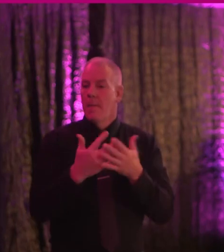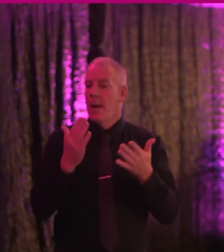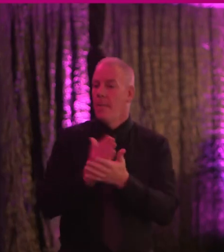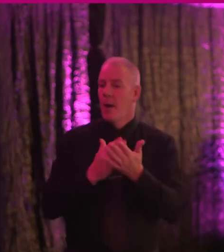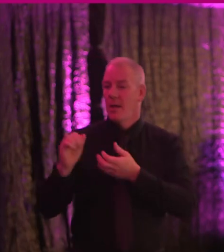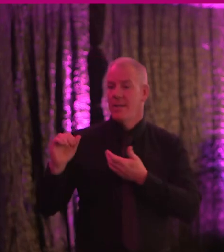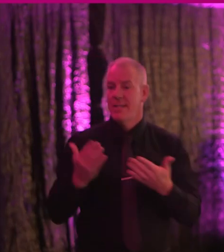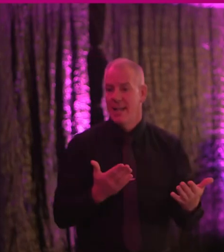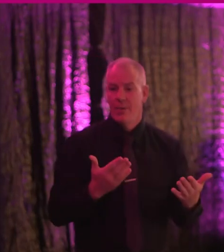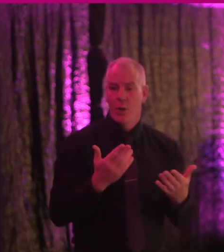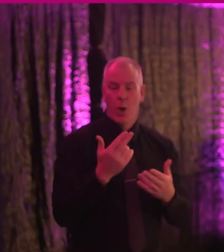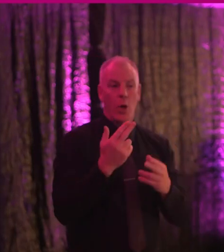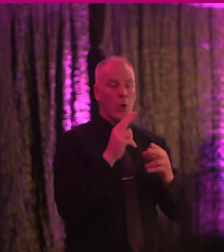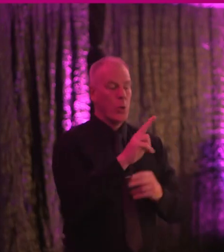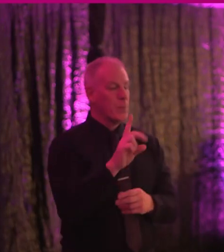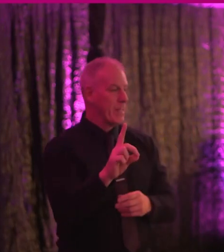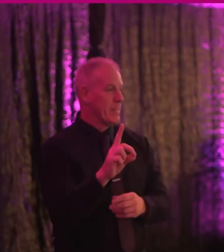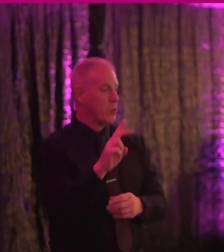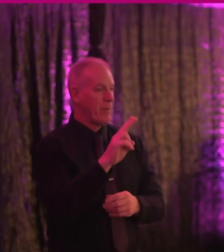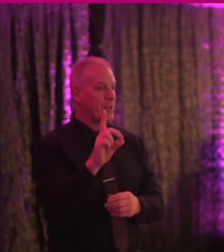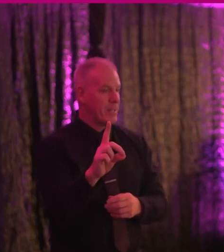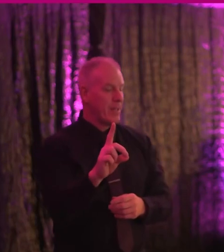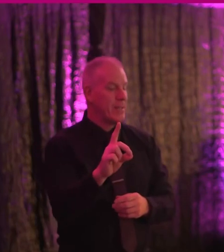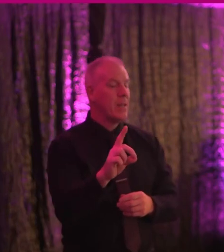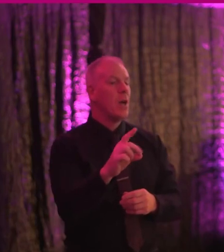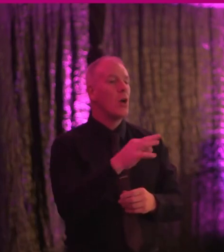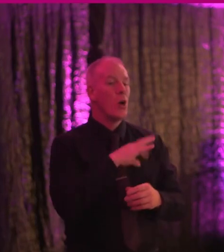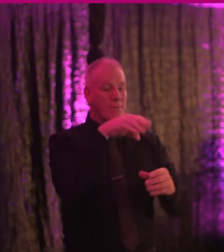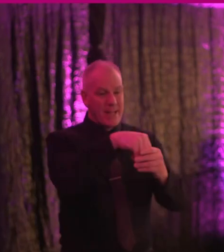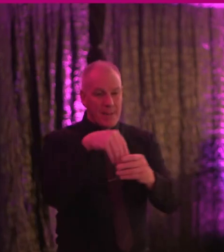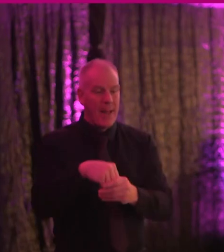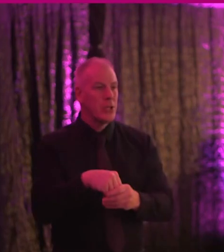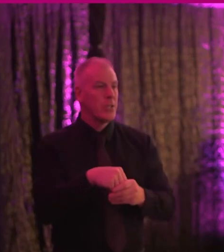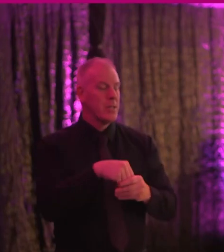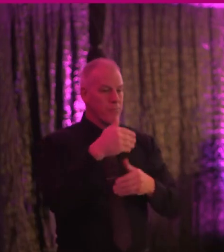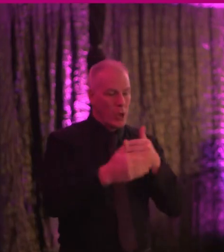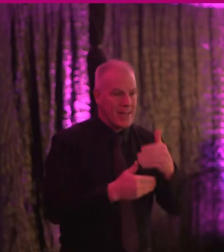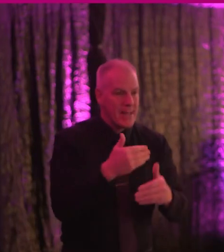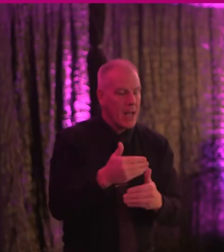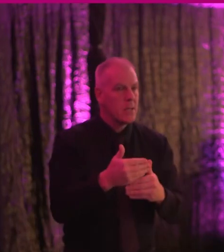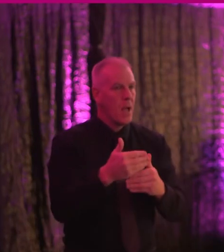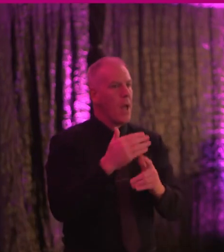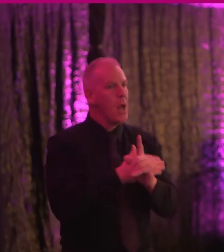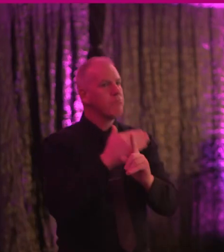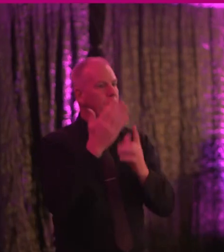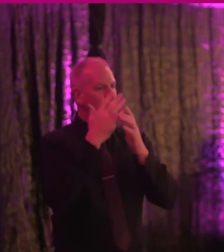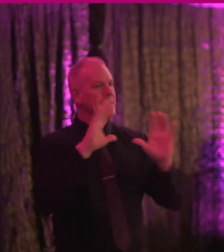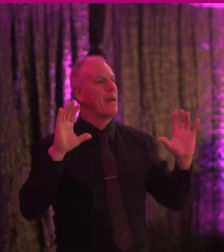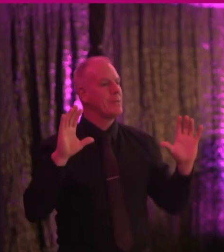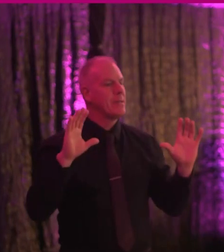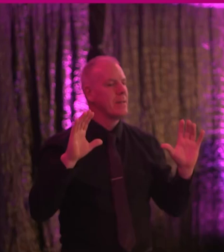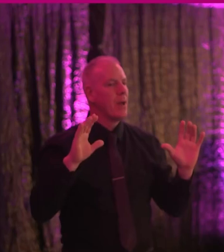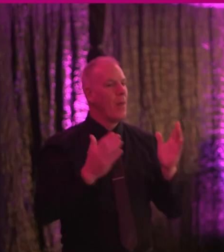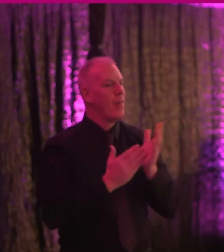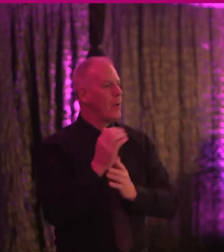deliver of universal design. we know that good partitory participation process lead to increased transparency in the